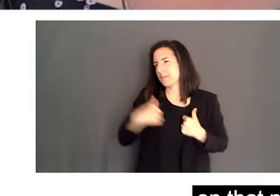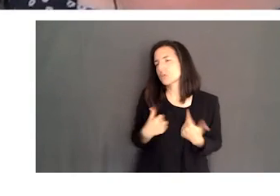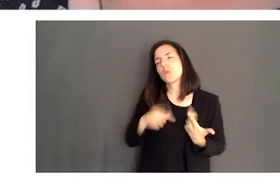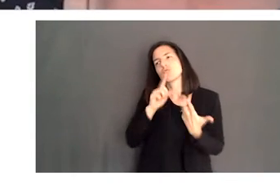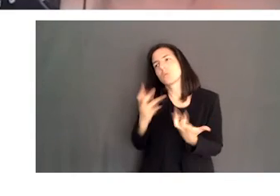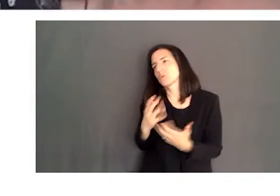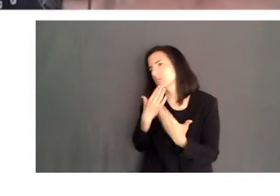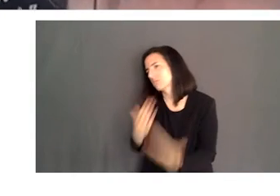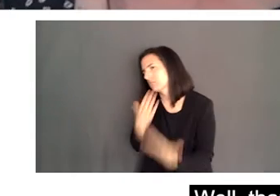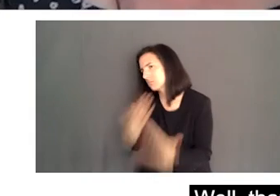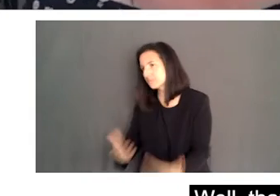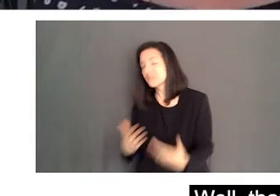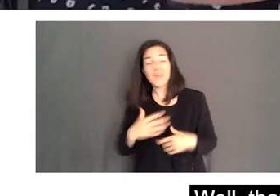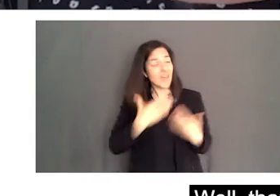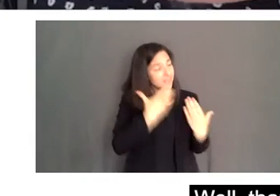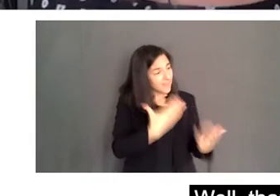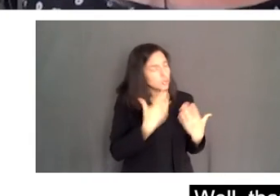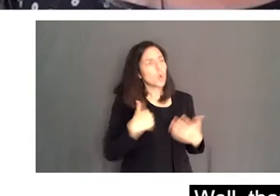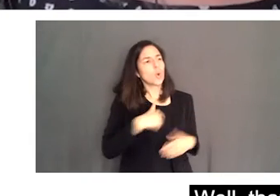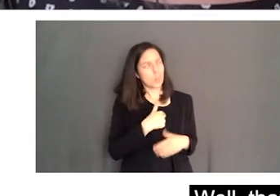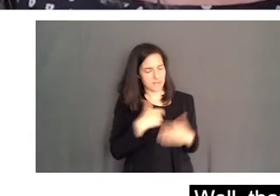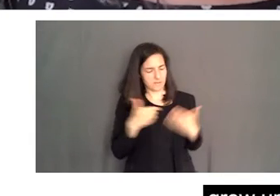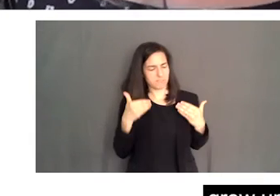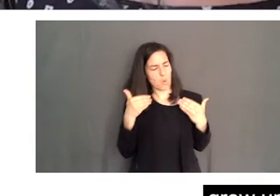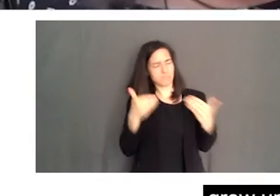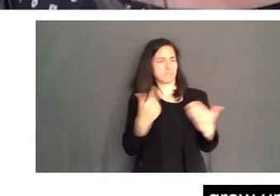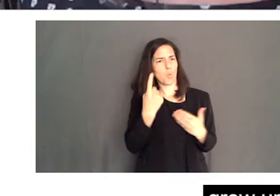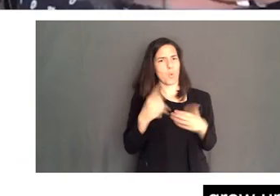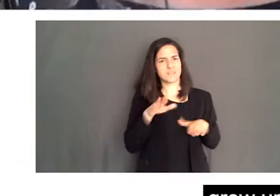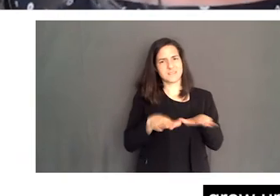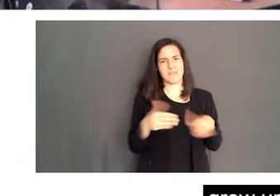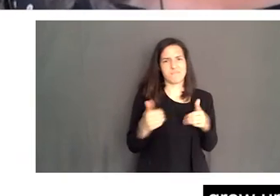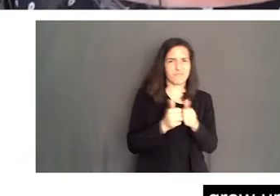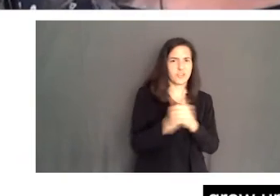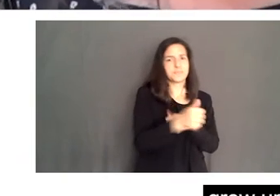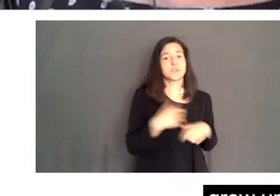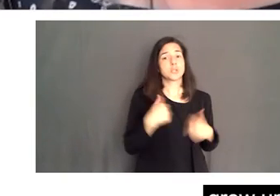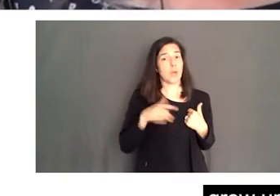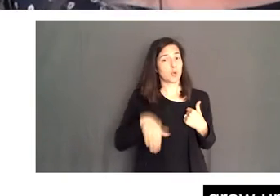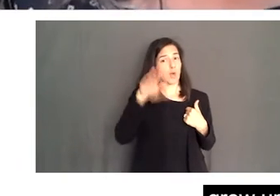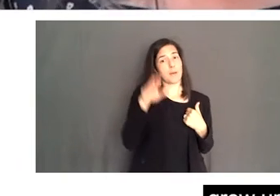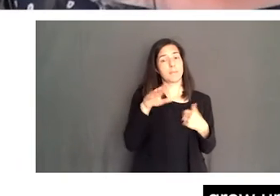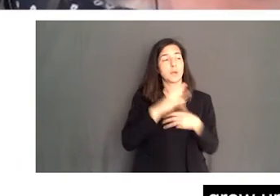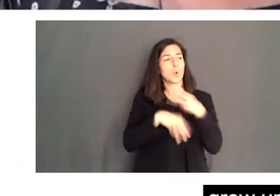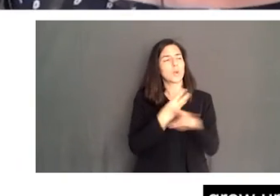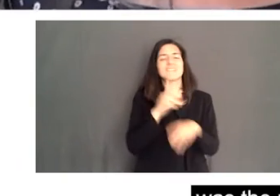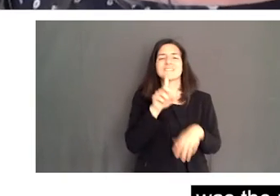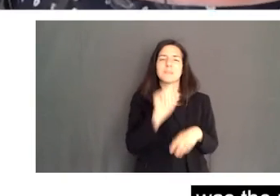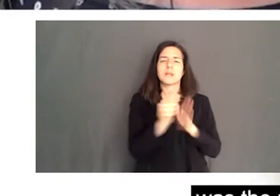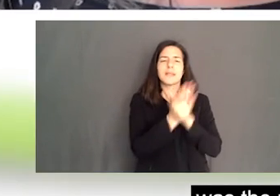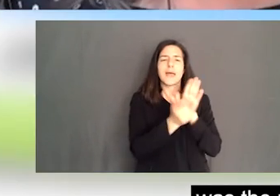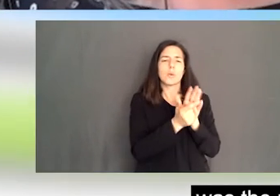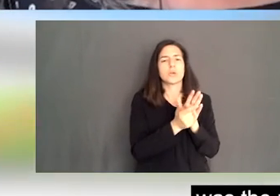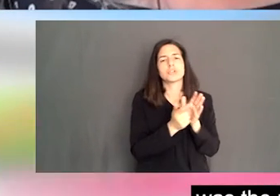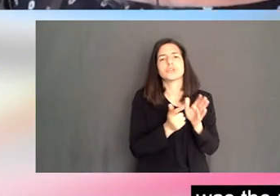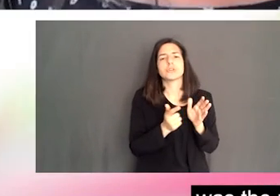acknowledge and thank you for that. Well, thank you. We've gone one step further. So, I grew up in a world of disability language that it was the